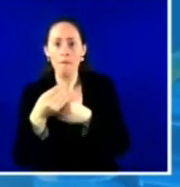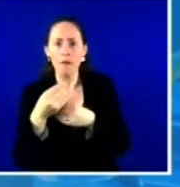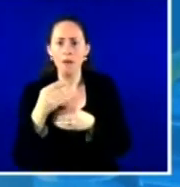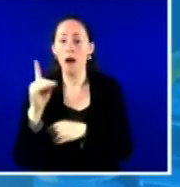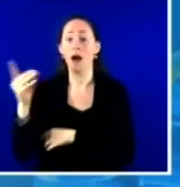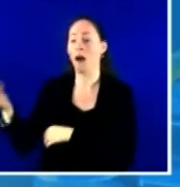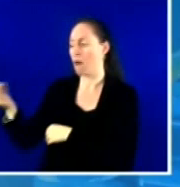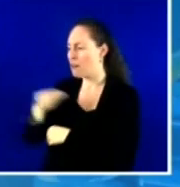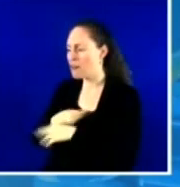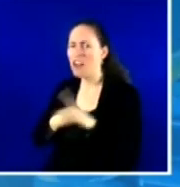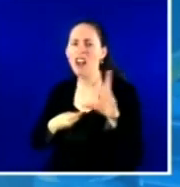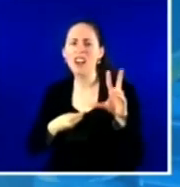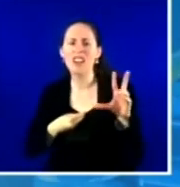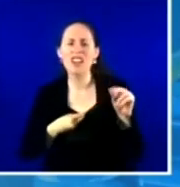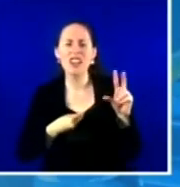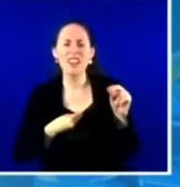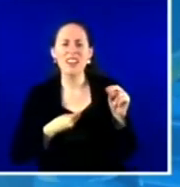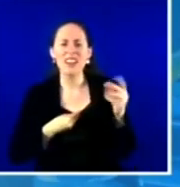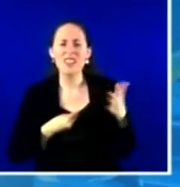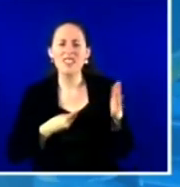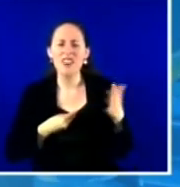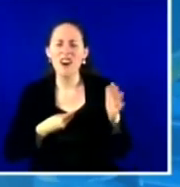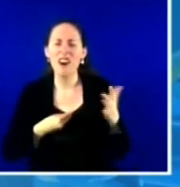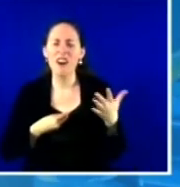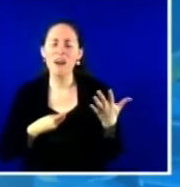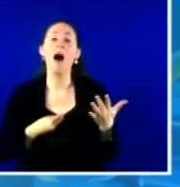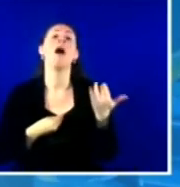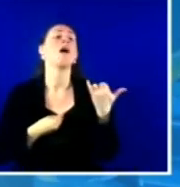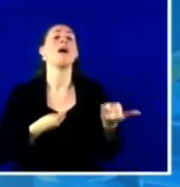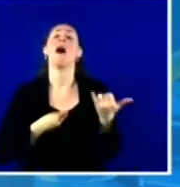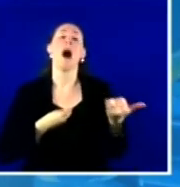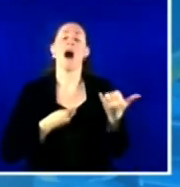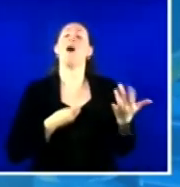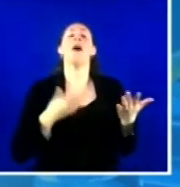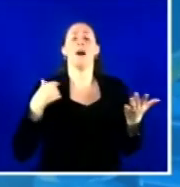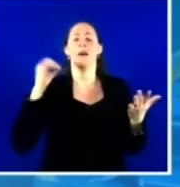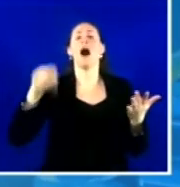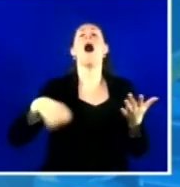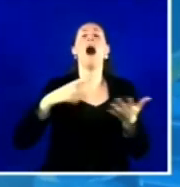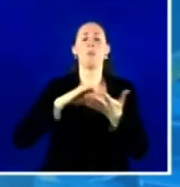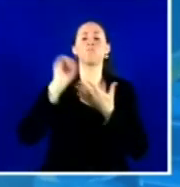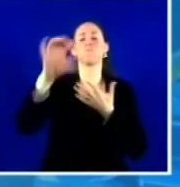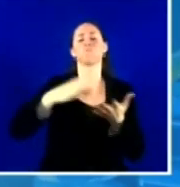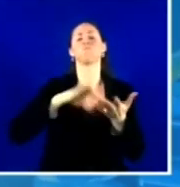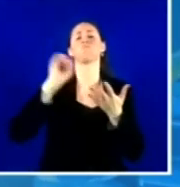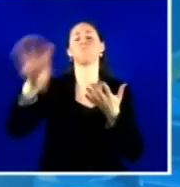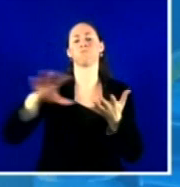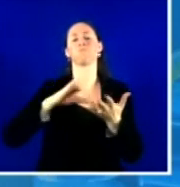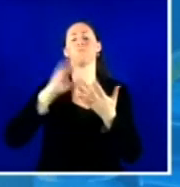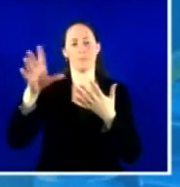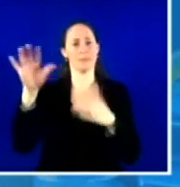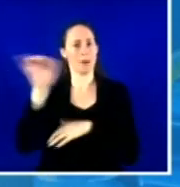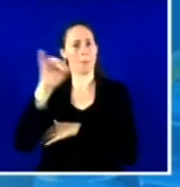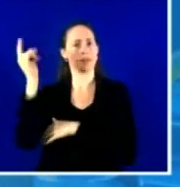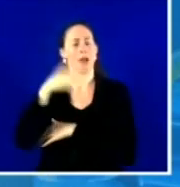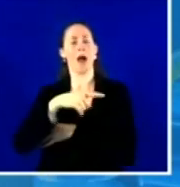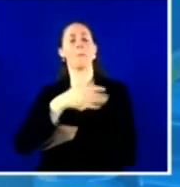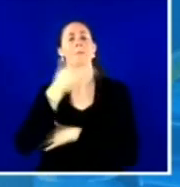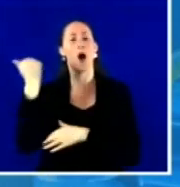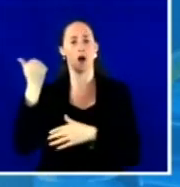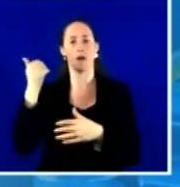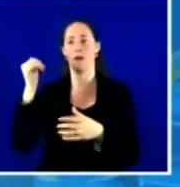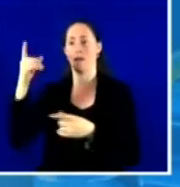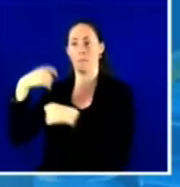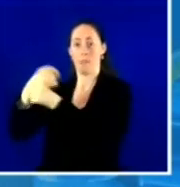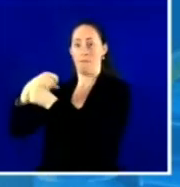same day, and we're transitioning the order process directly to the primary care offices rather than going